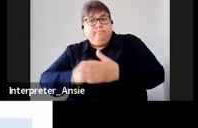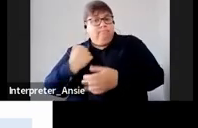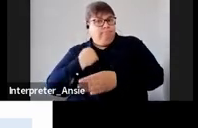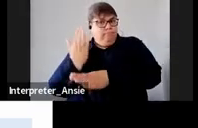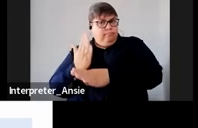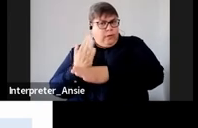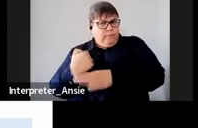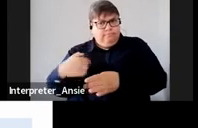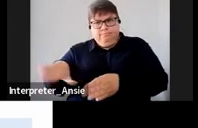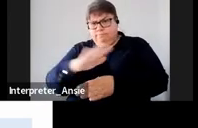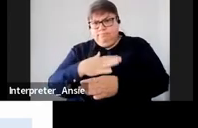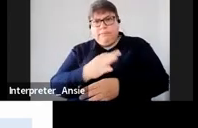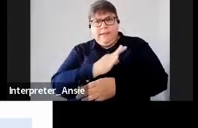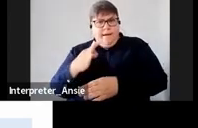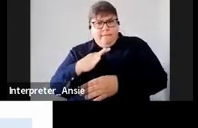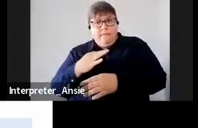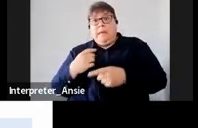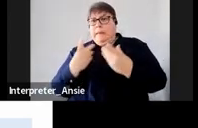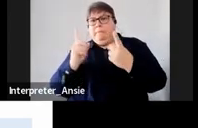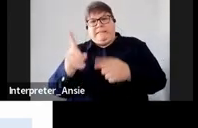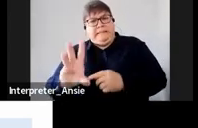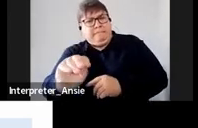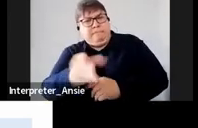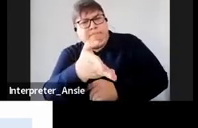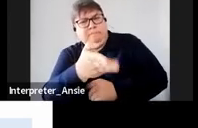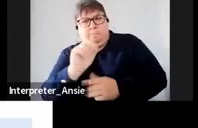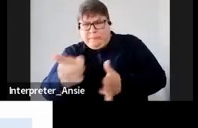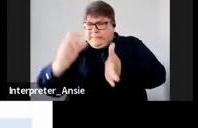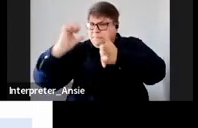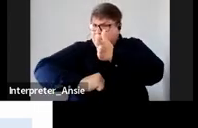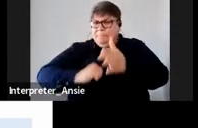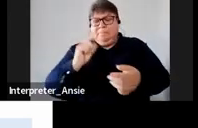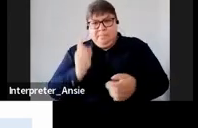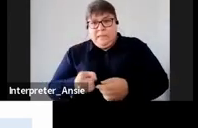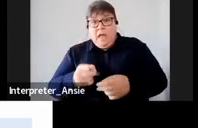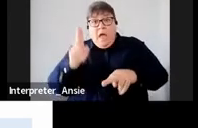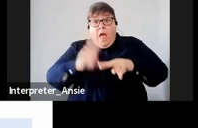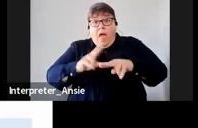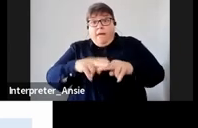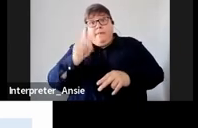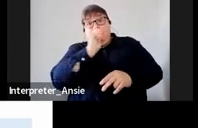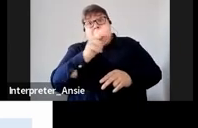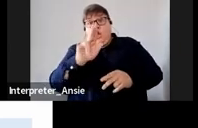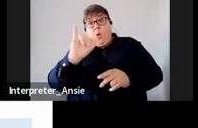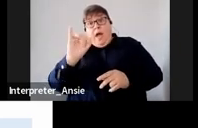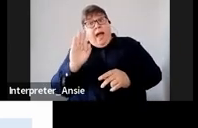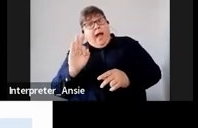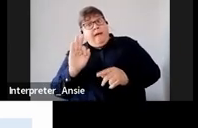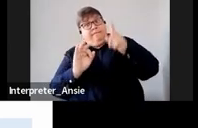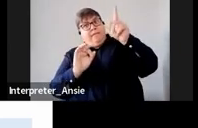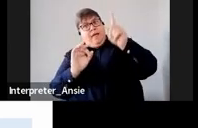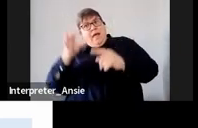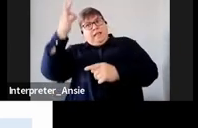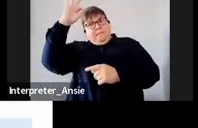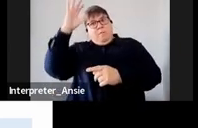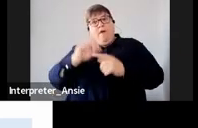UIF is compulsory to deduct instead of paying your UIF through Department of Labor because you'll be